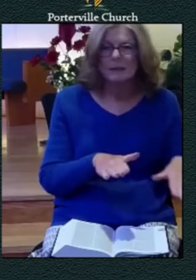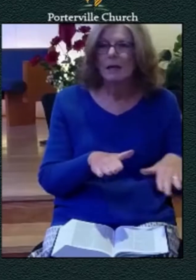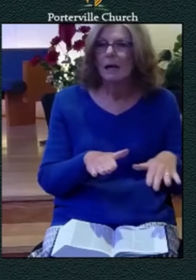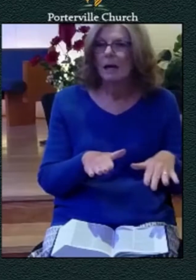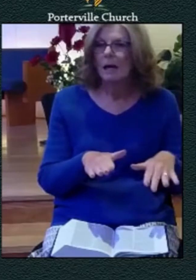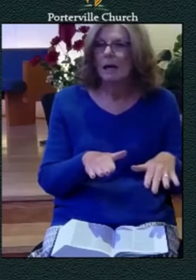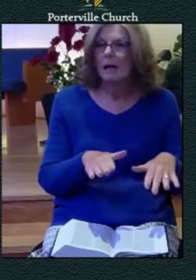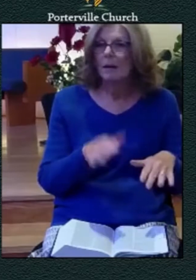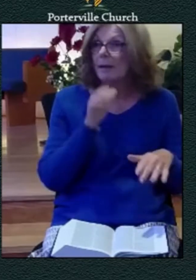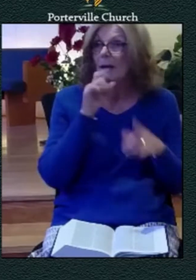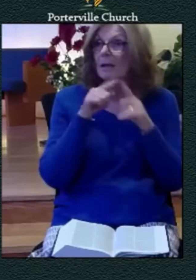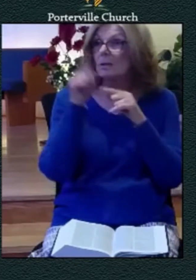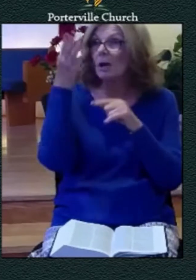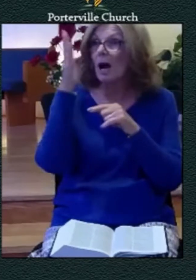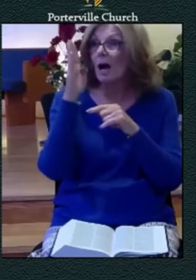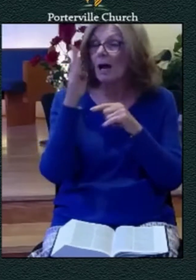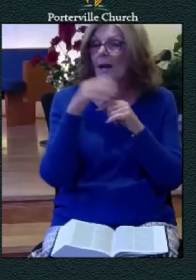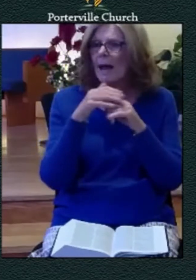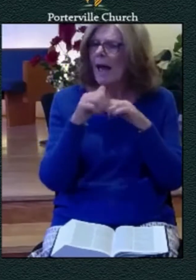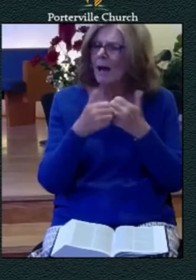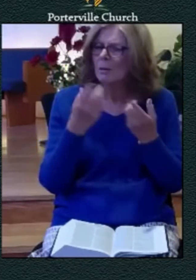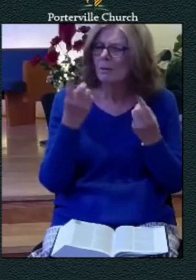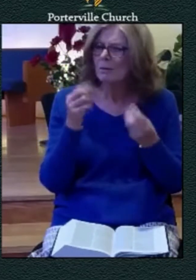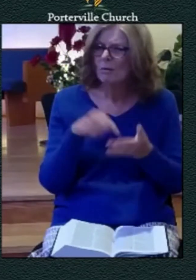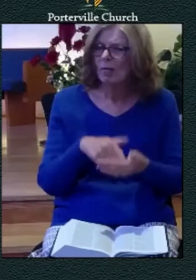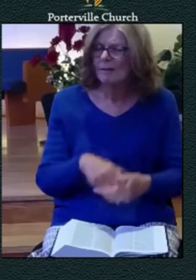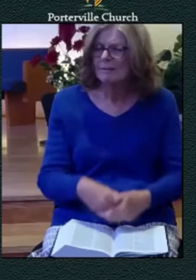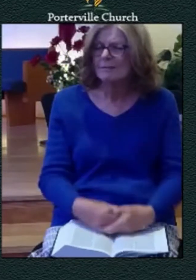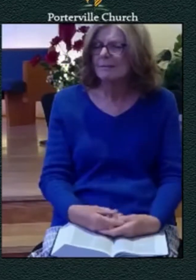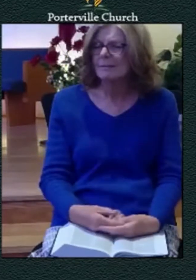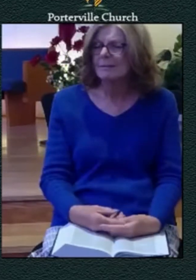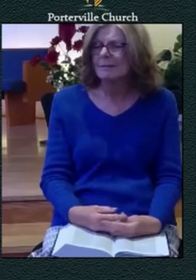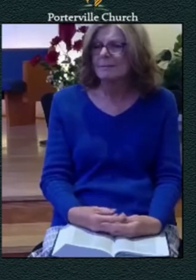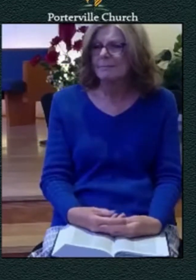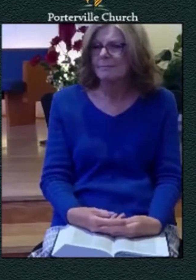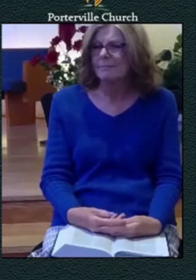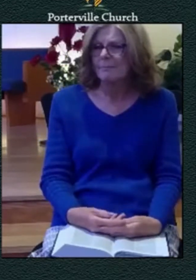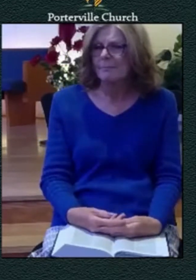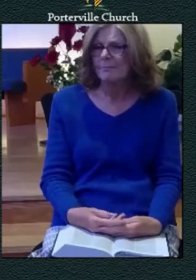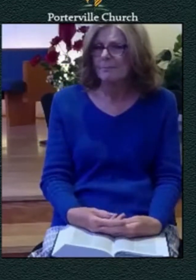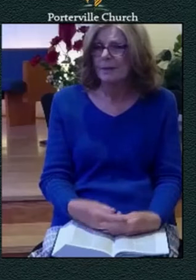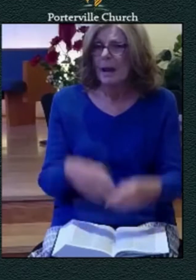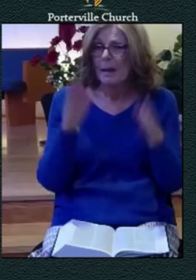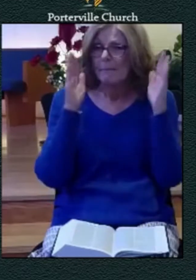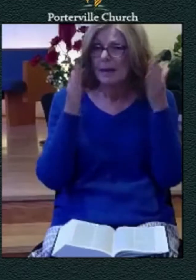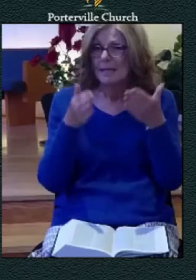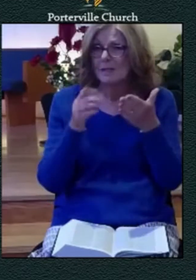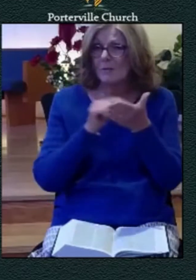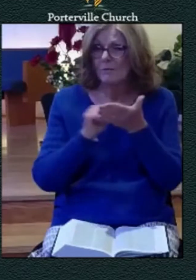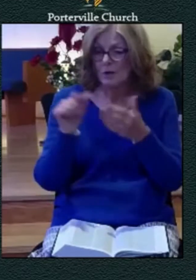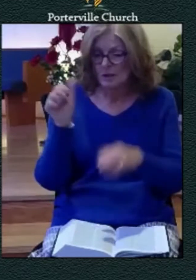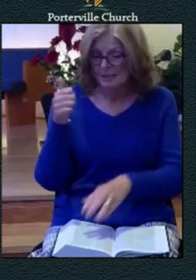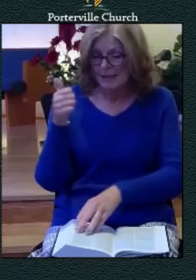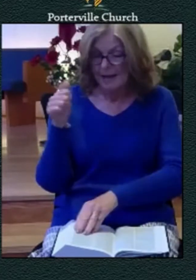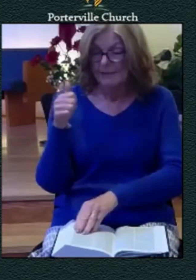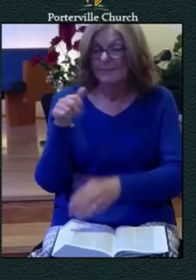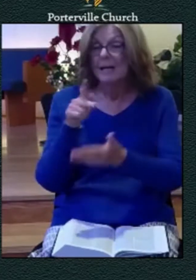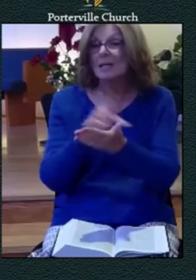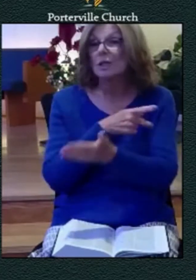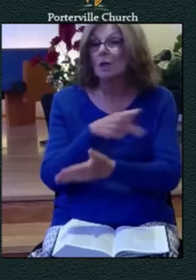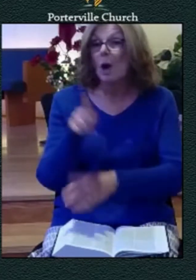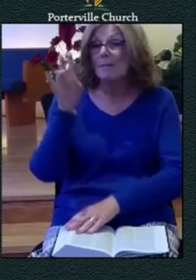to answer that question we want to pay closer attention to verse 10 now i know that uh